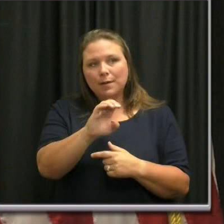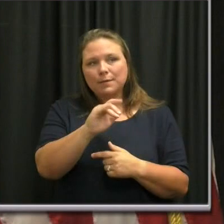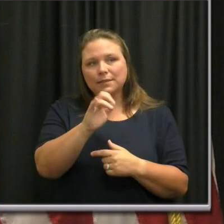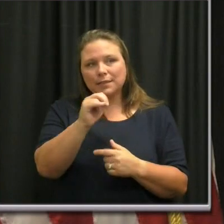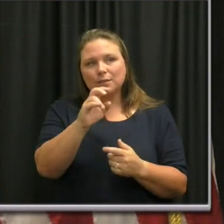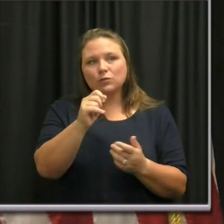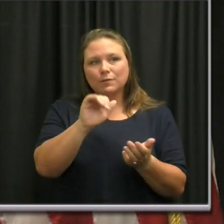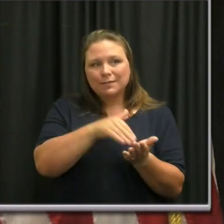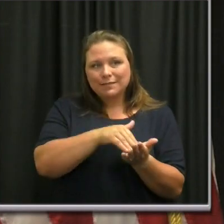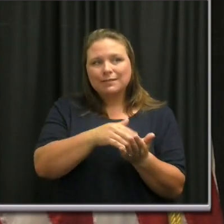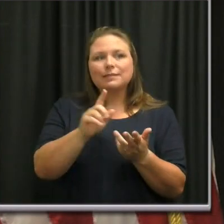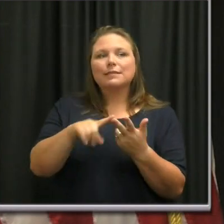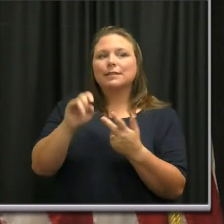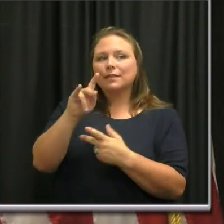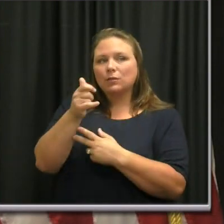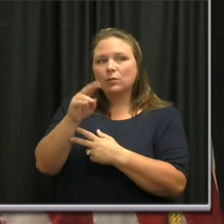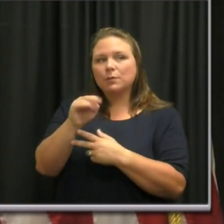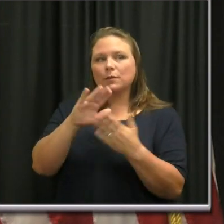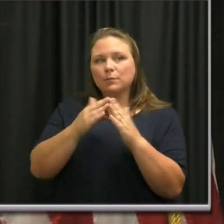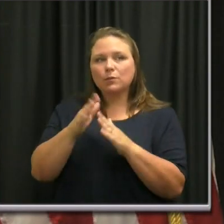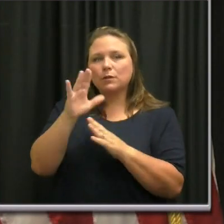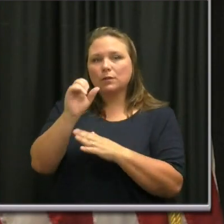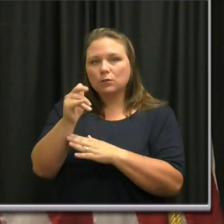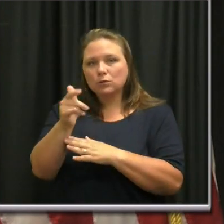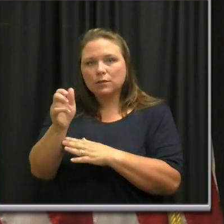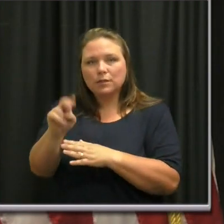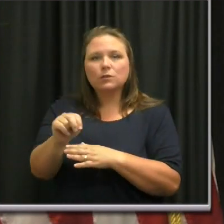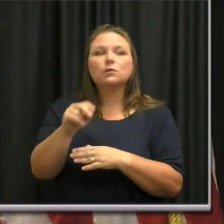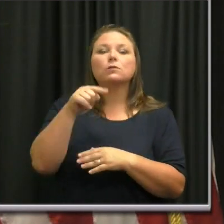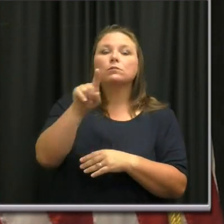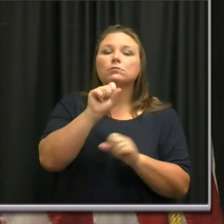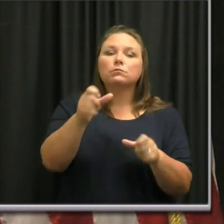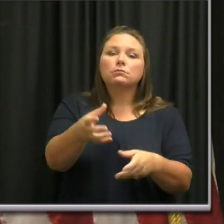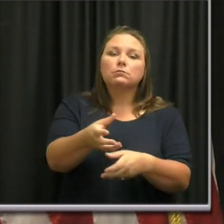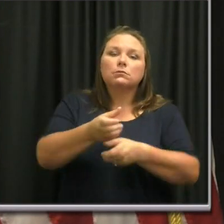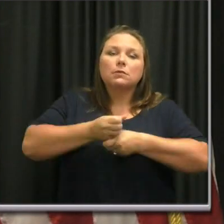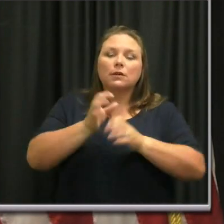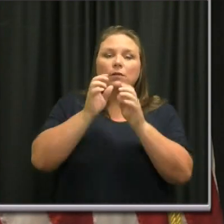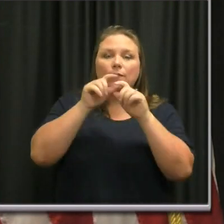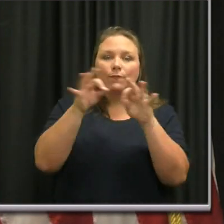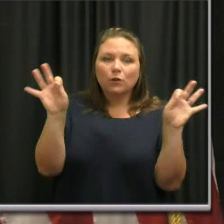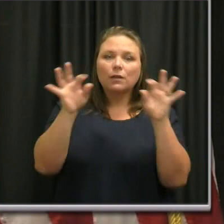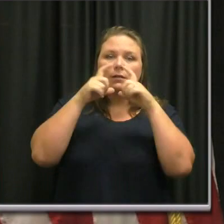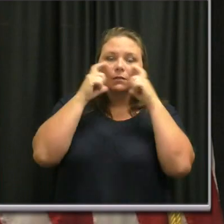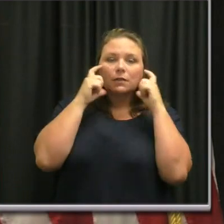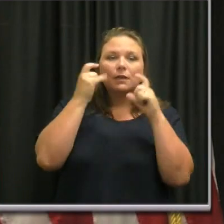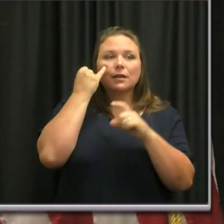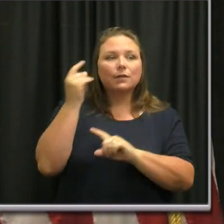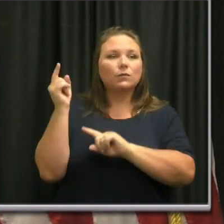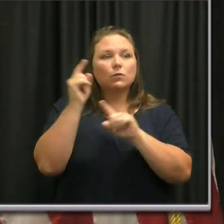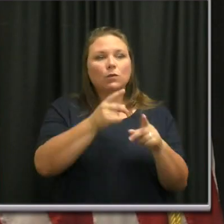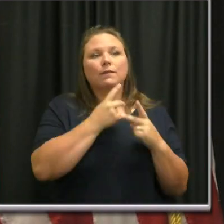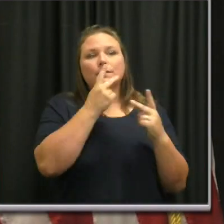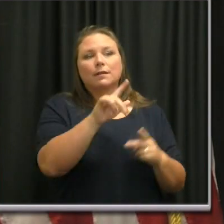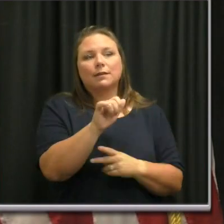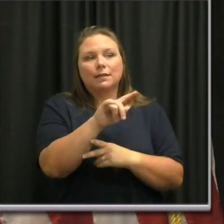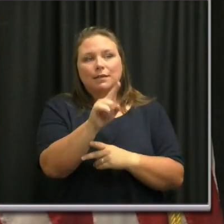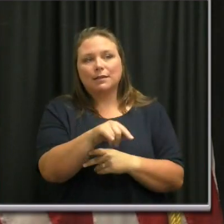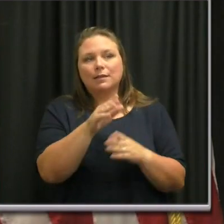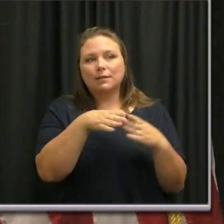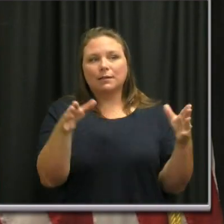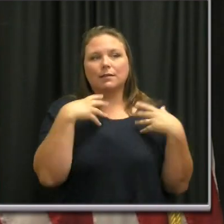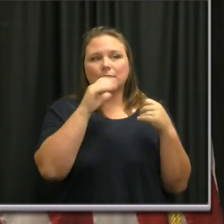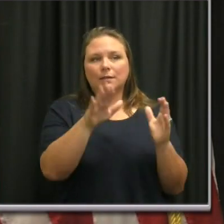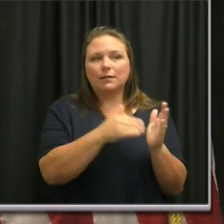Ethiopian Community Association. You can receive a free mask by visiting the Lintz Public Health Center Monday through Friday